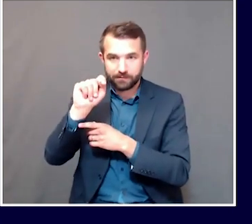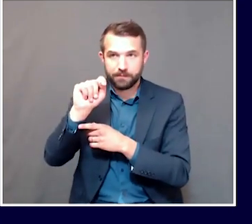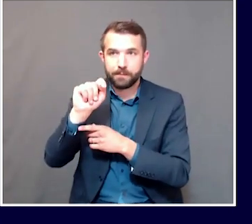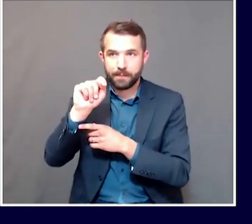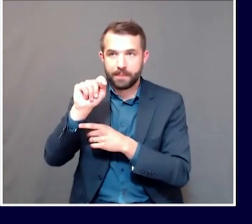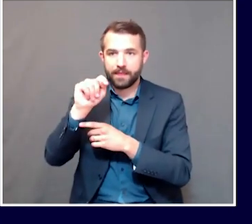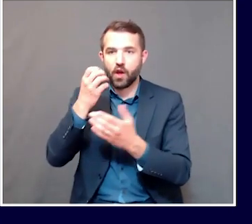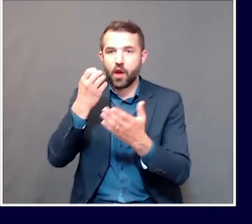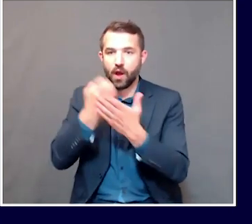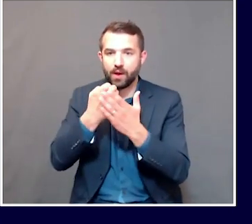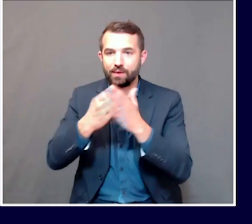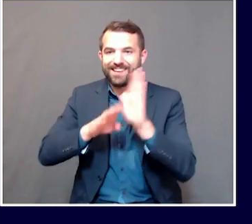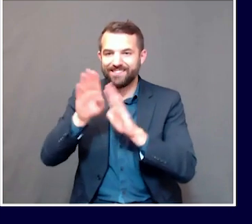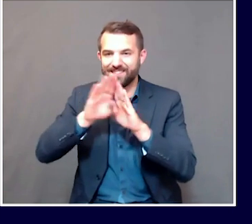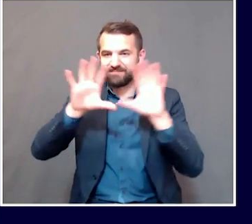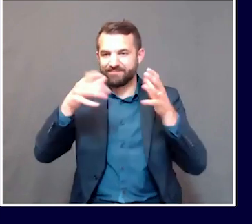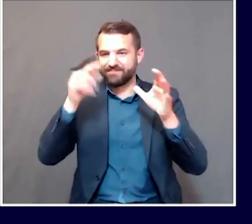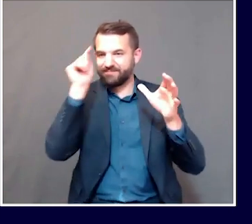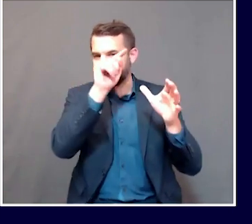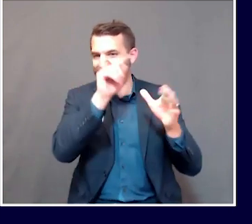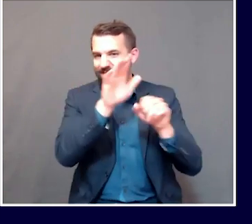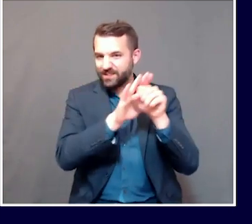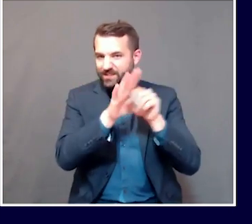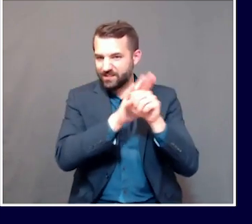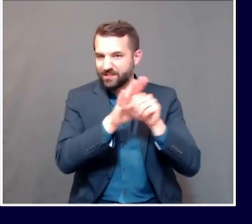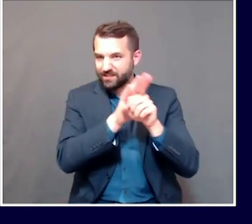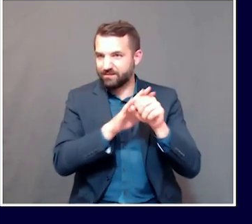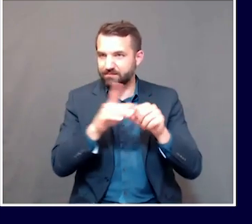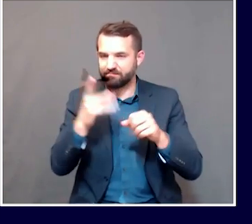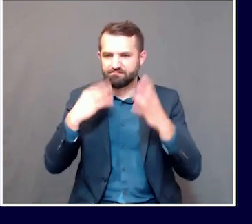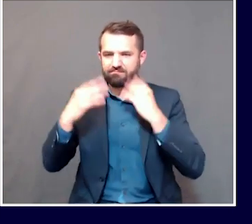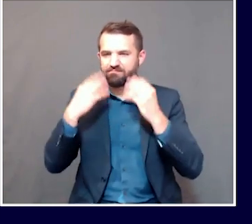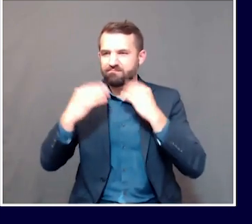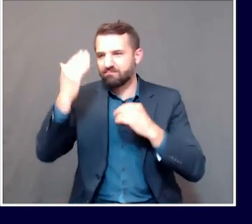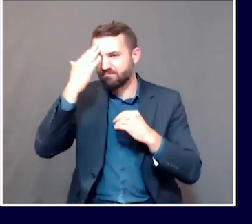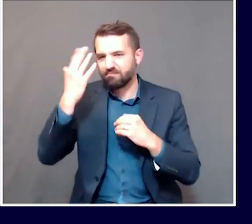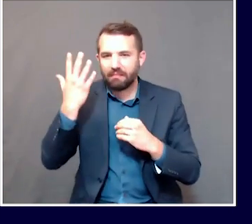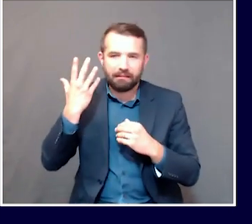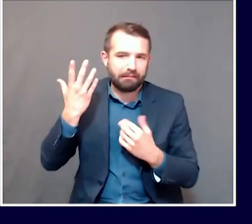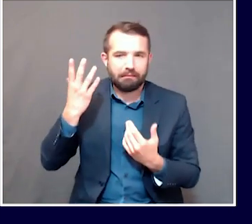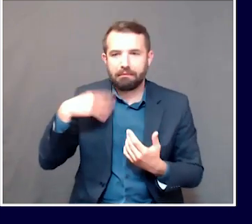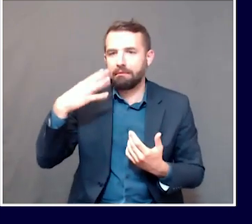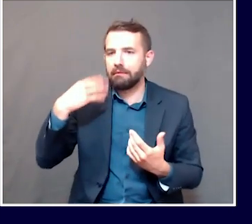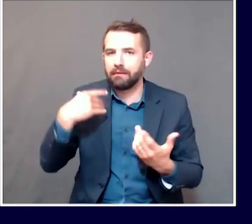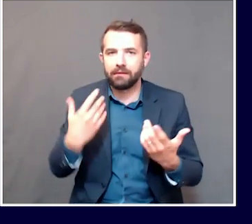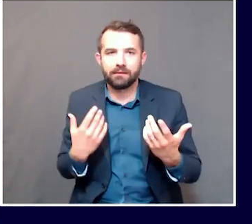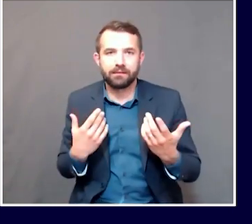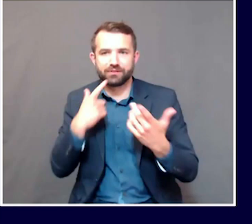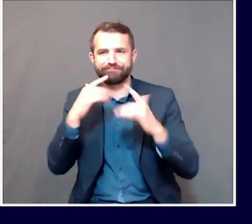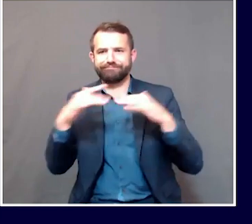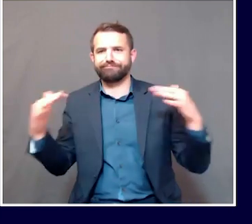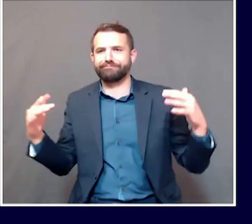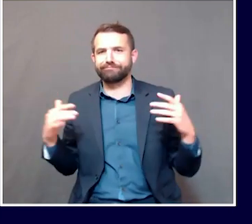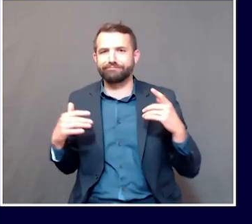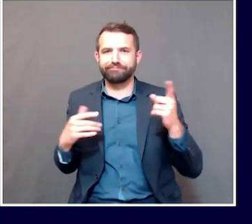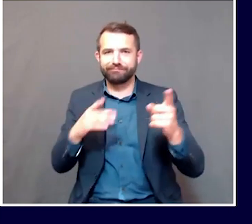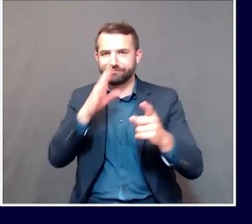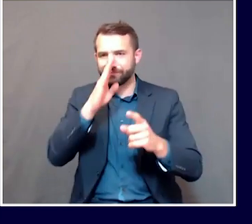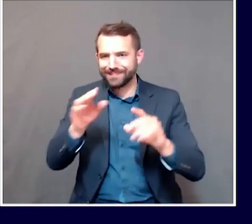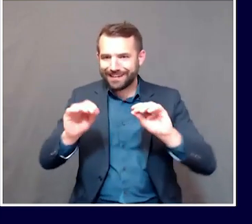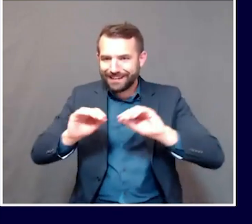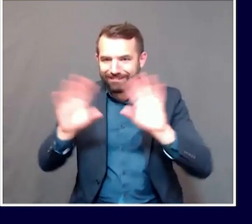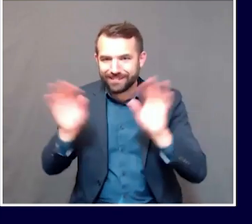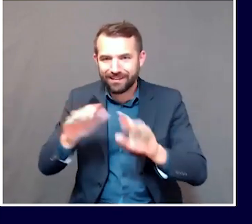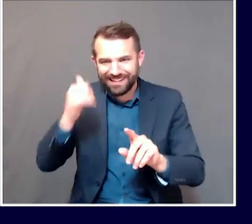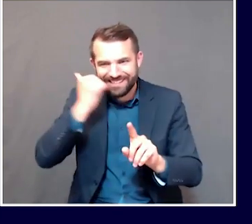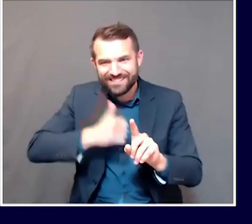Learning all there is to know about broadband, her wealth of experience, her ability to articulate day-to-day the